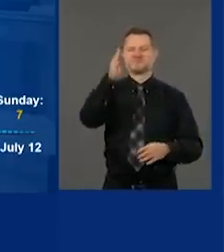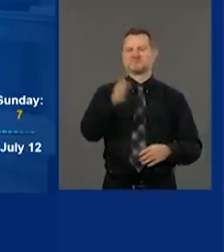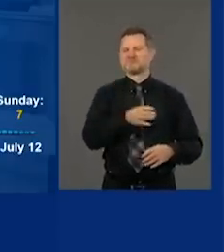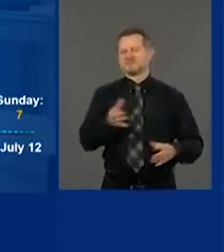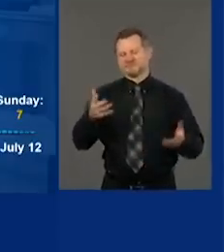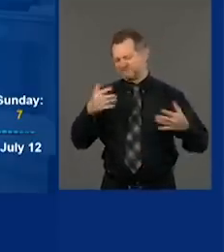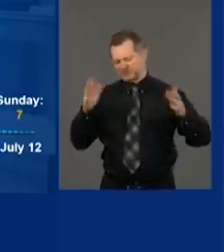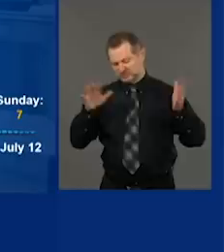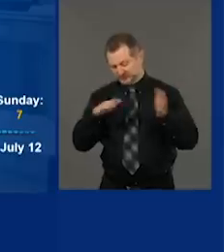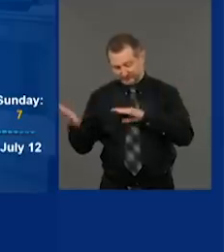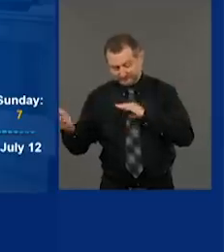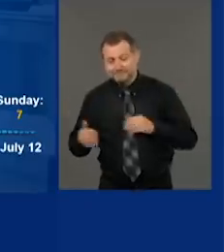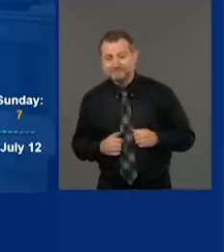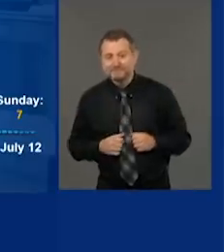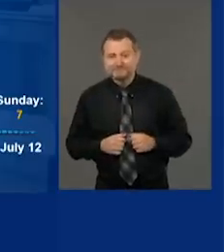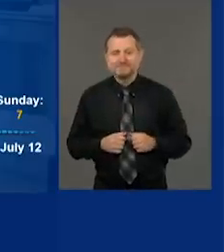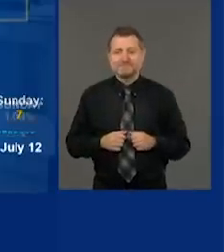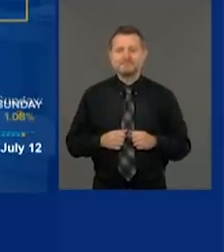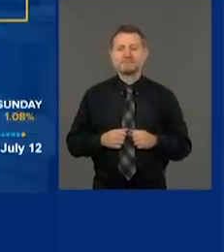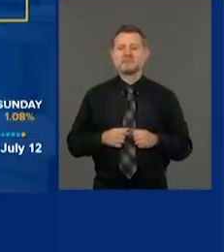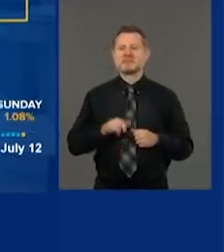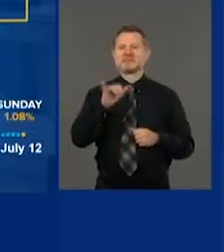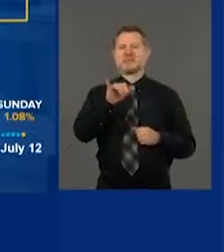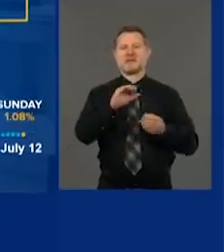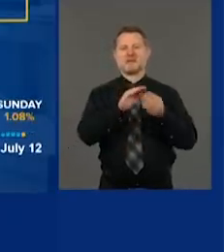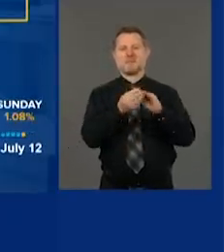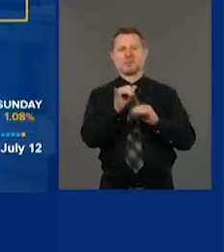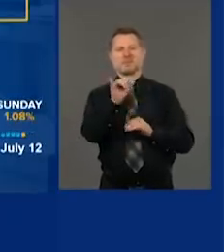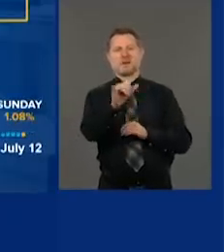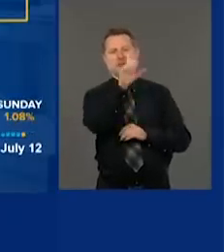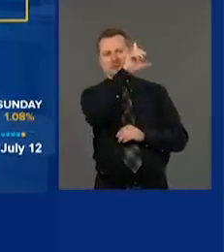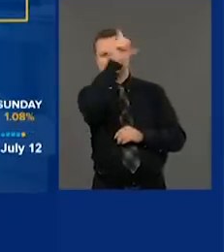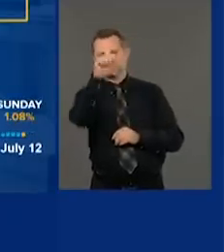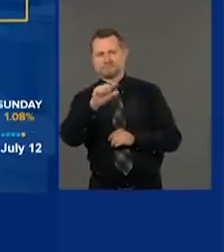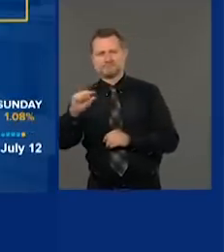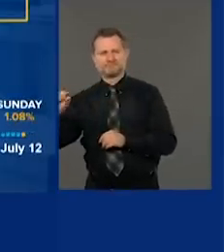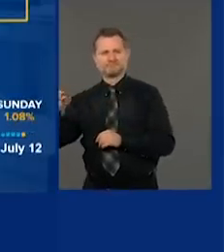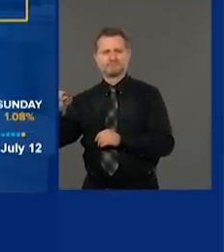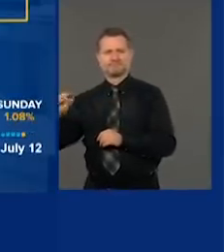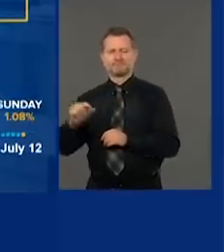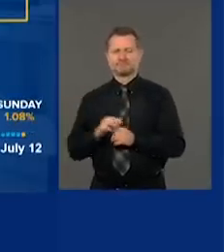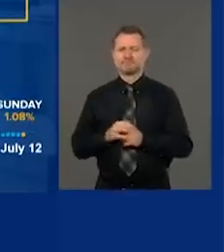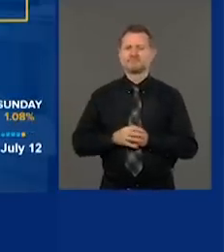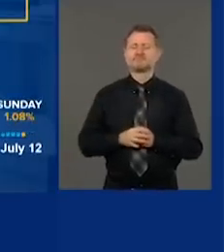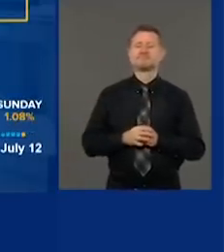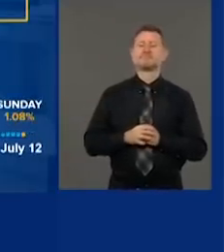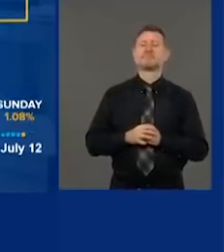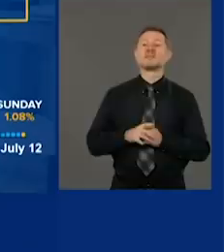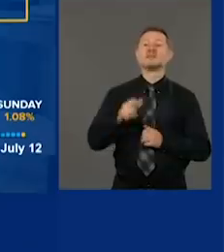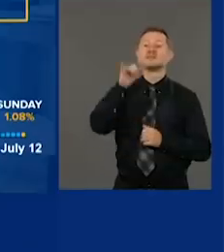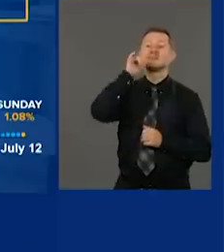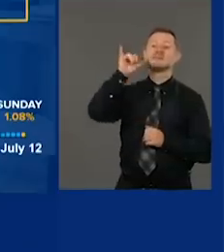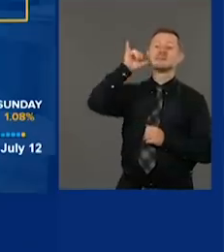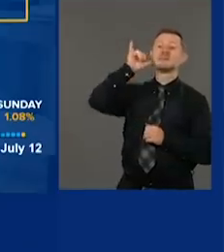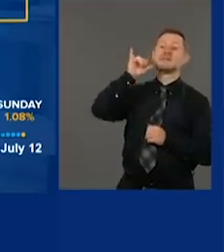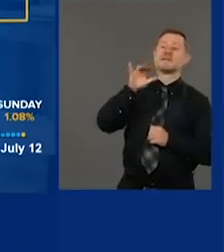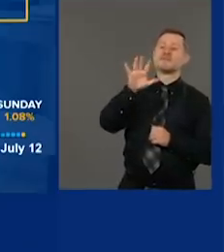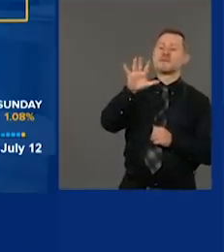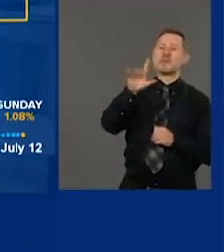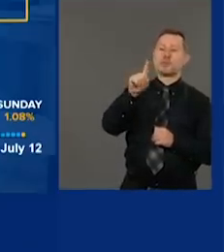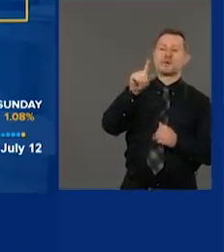that's where we are now. Now, we did 51,000 tests yesterday